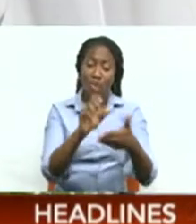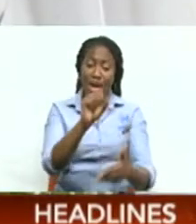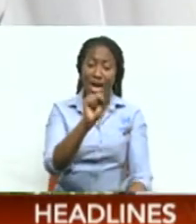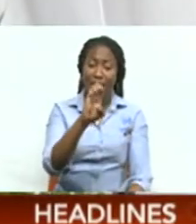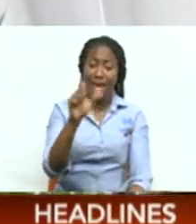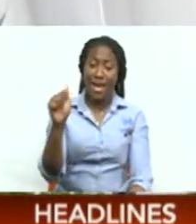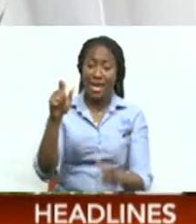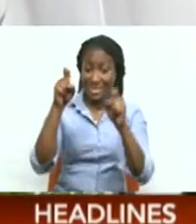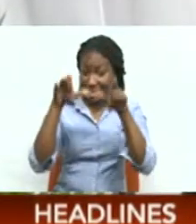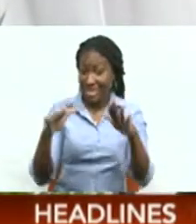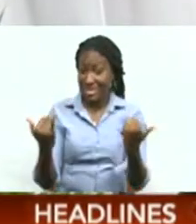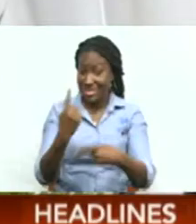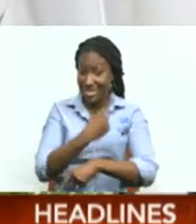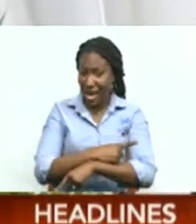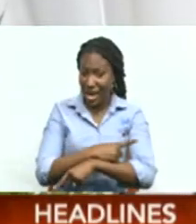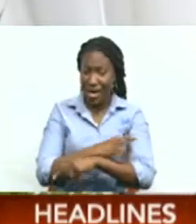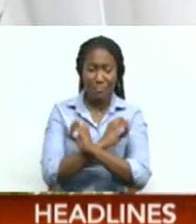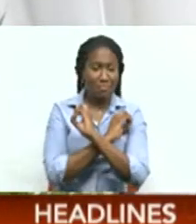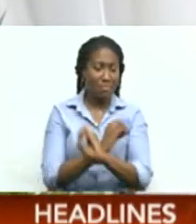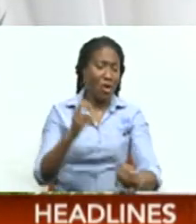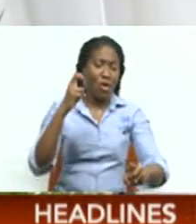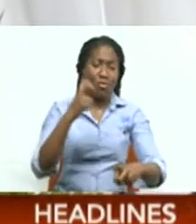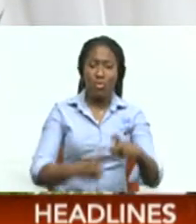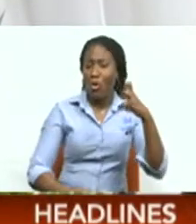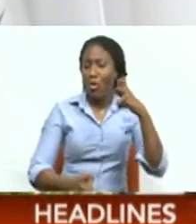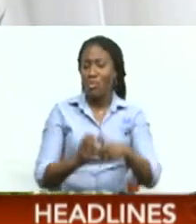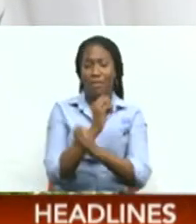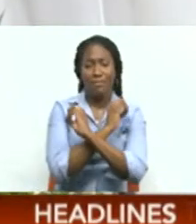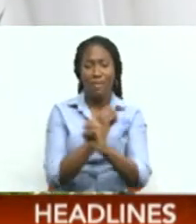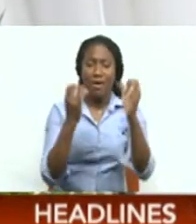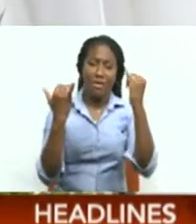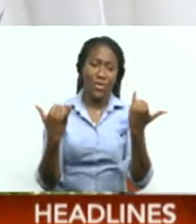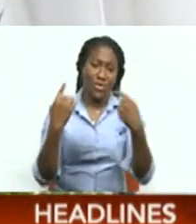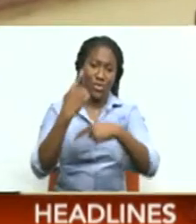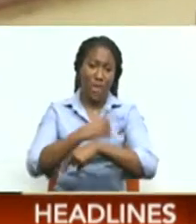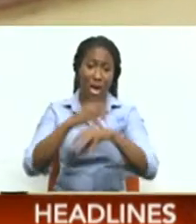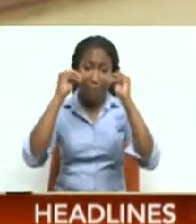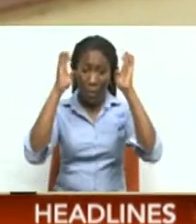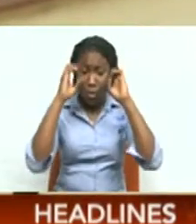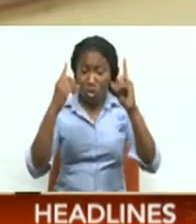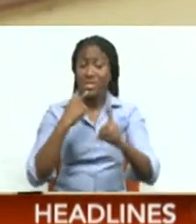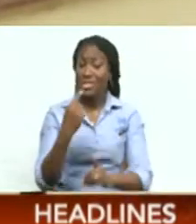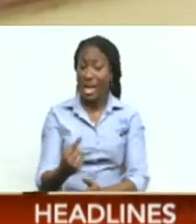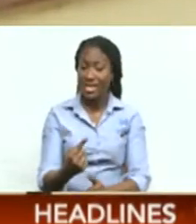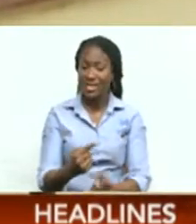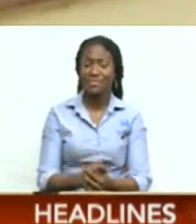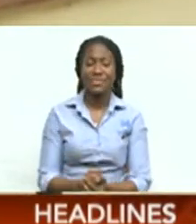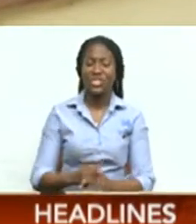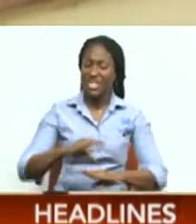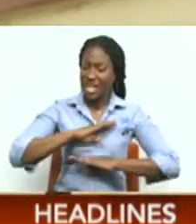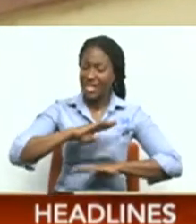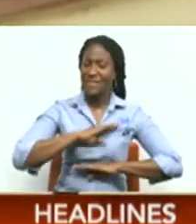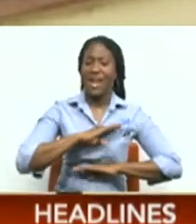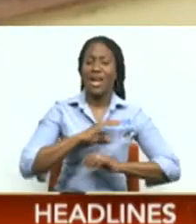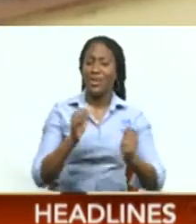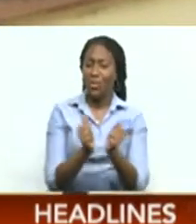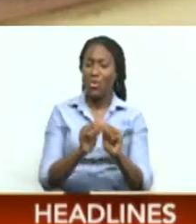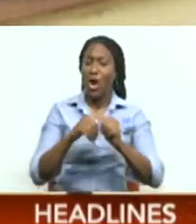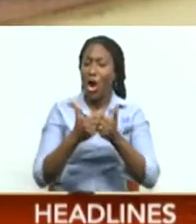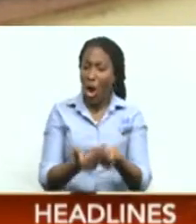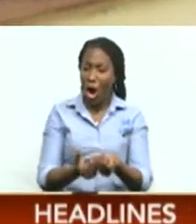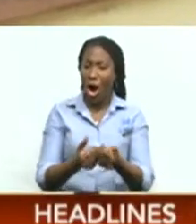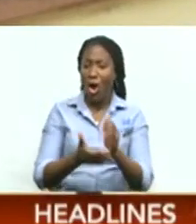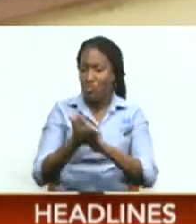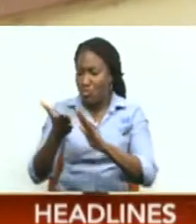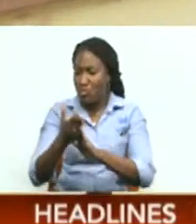afternoon from the Ministry of Education. In a statement, Education Minister Dr. Nian Gatsby-Dolley says she's satisfied with how the exam was administered